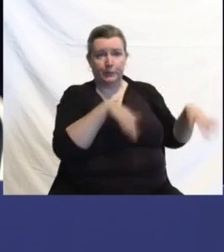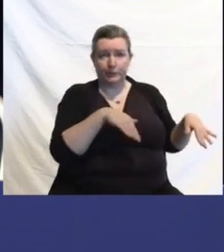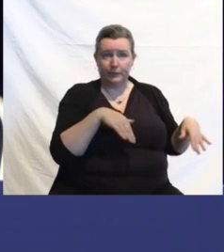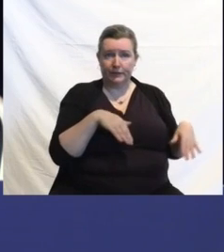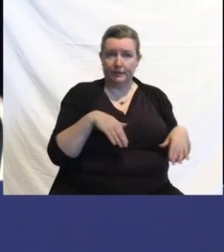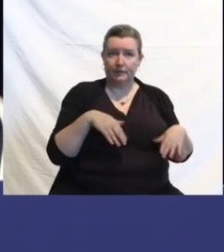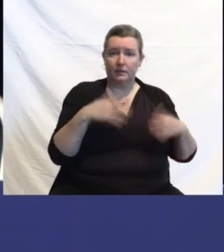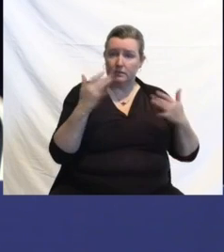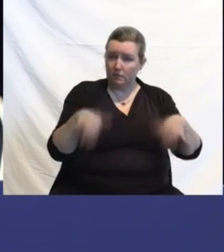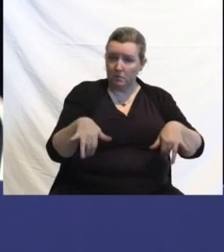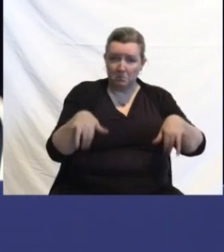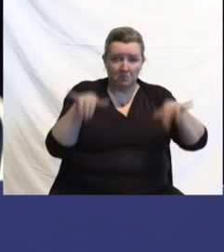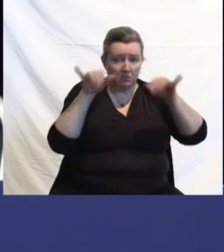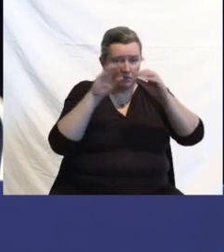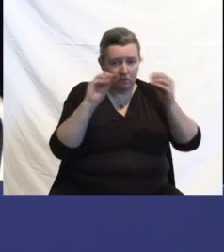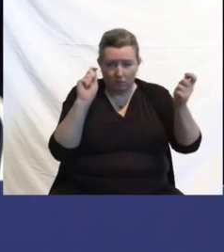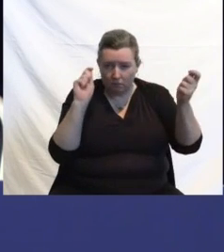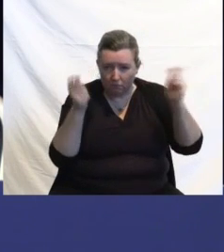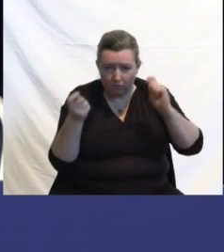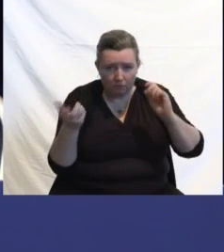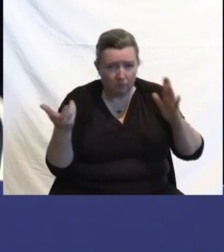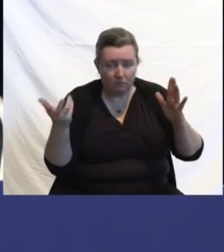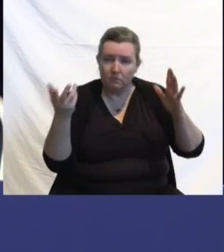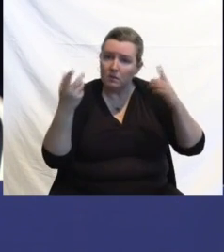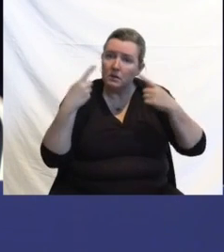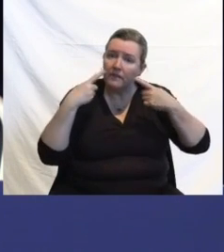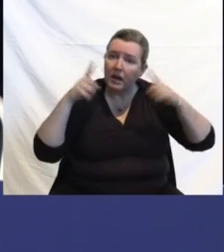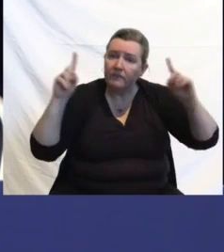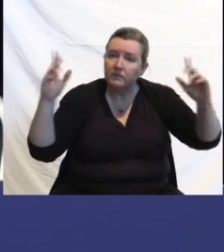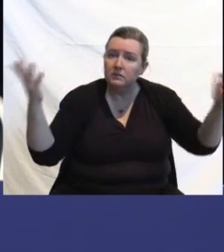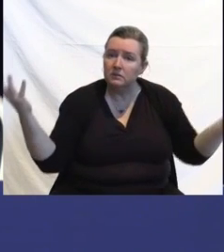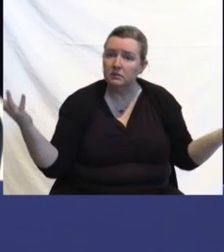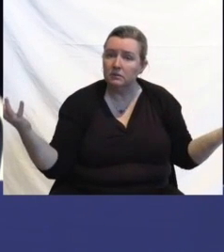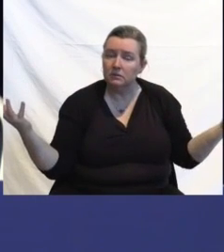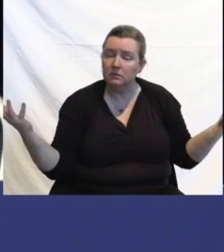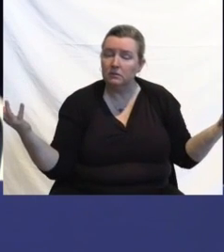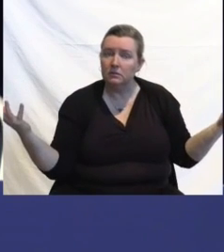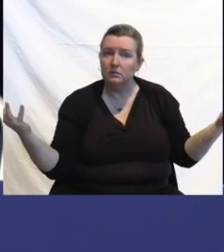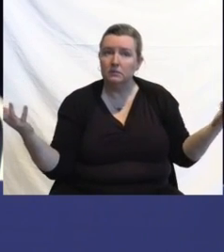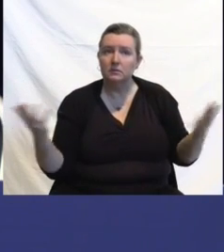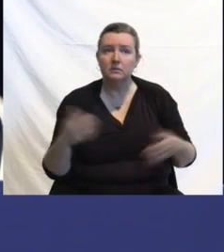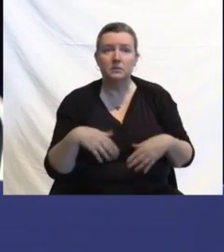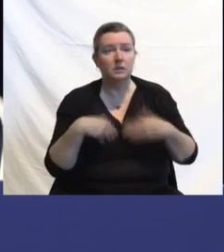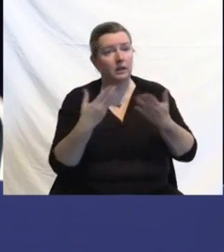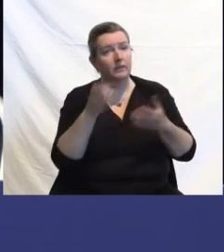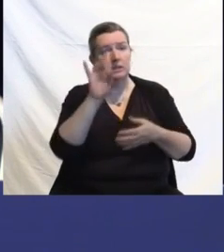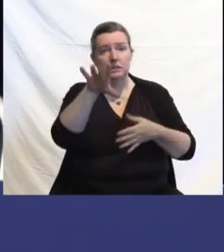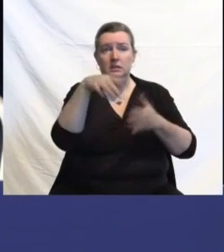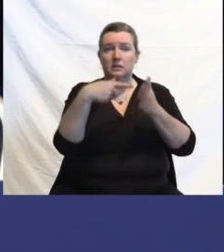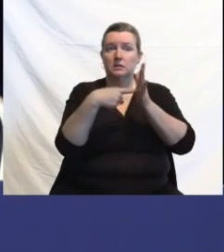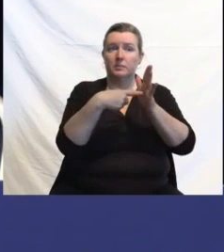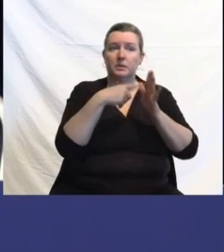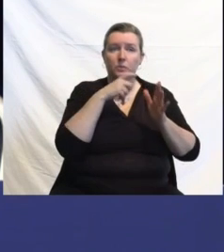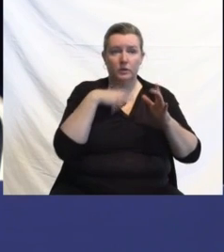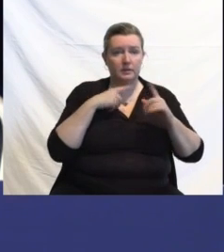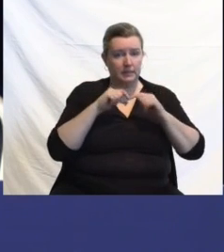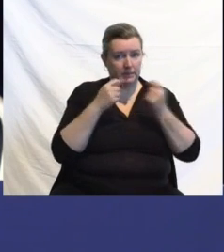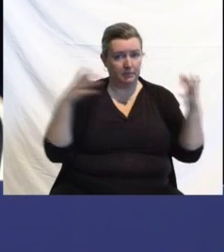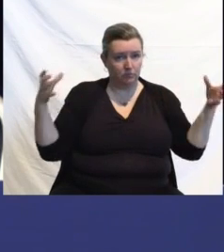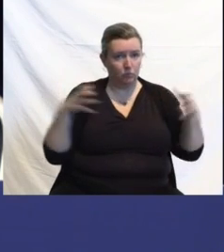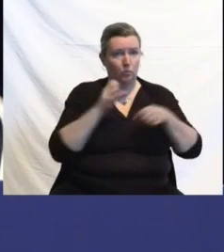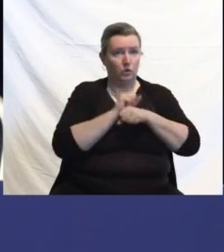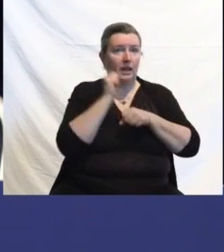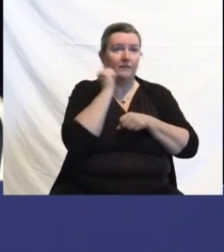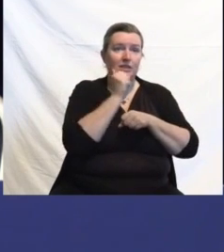and it works. And I keep giving the example that the team that I work with every day since March